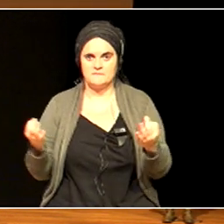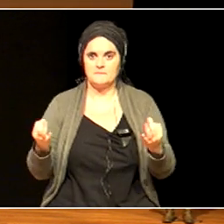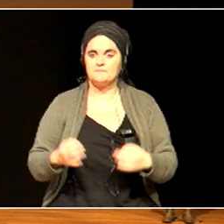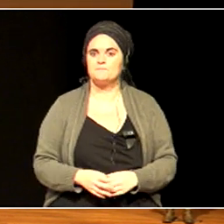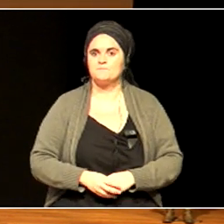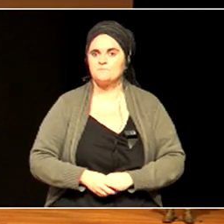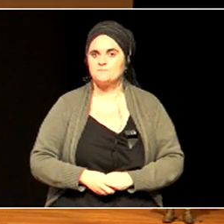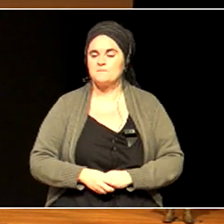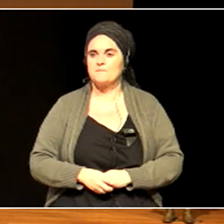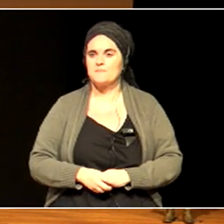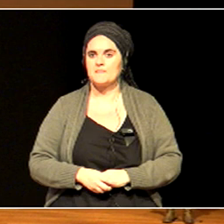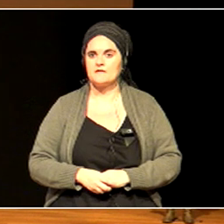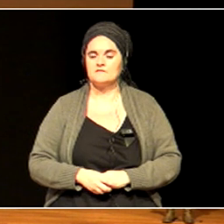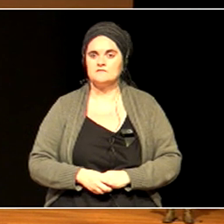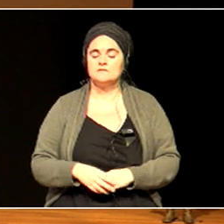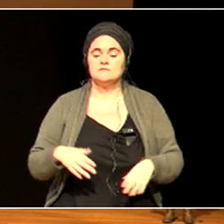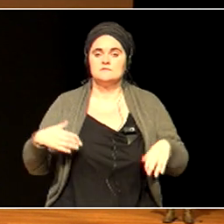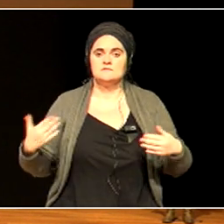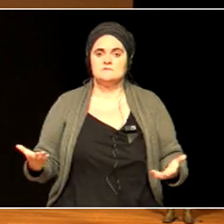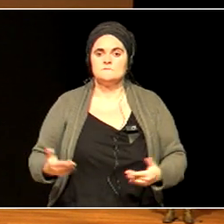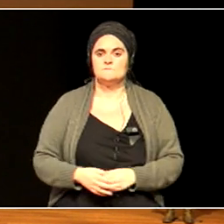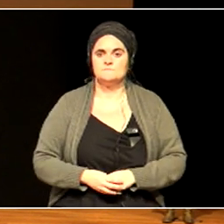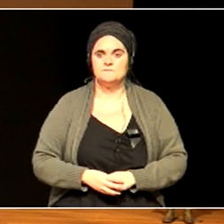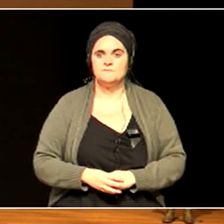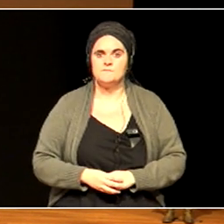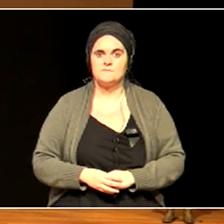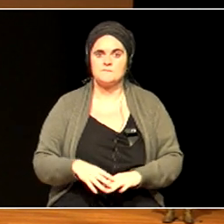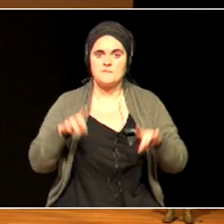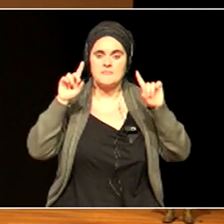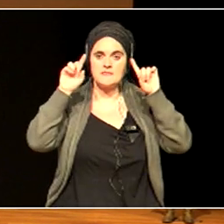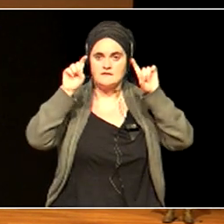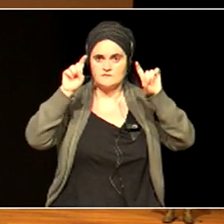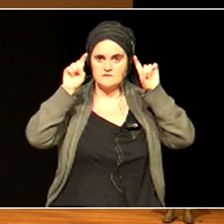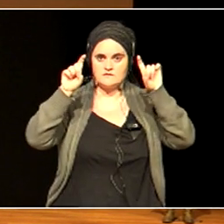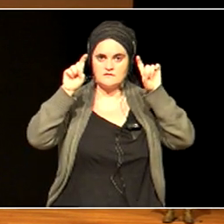So, education, a symbol of education.